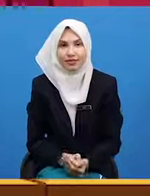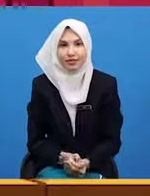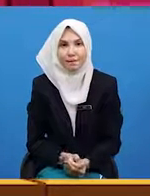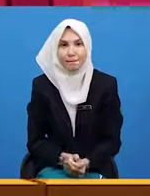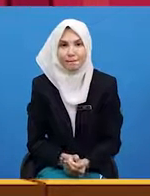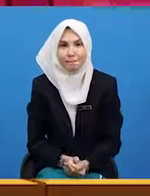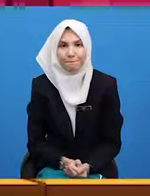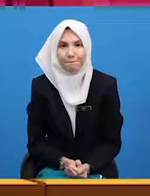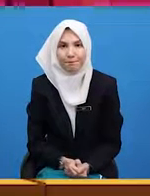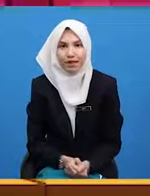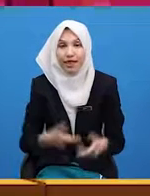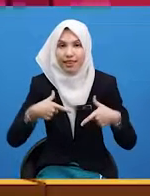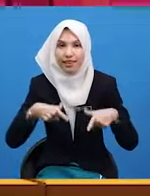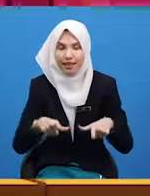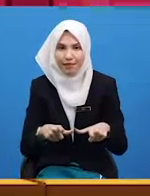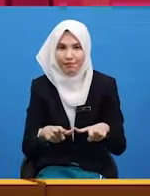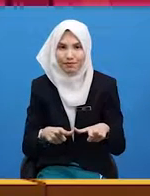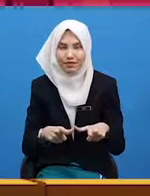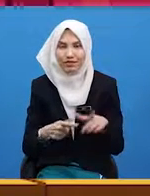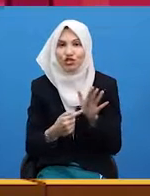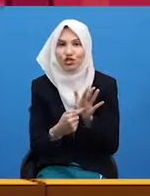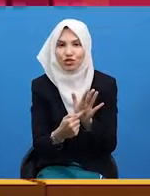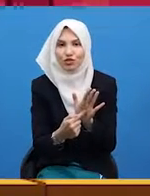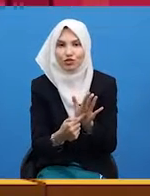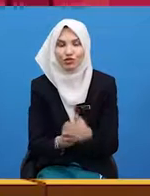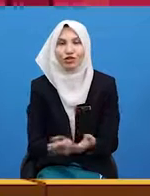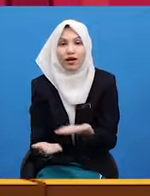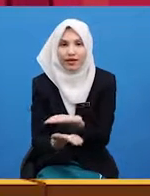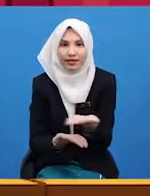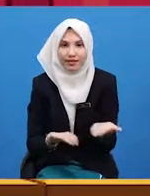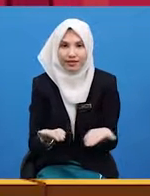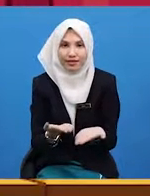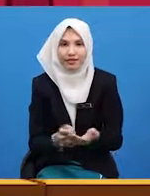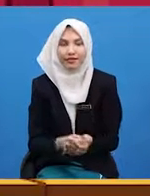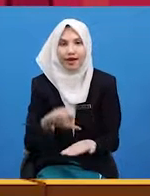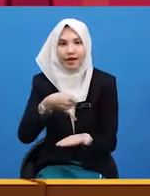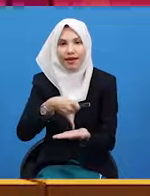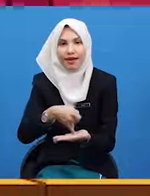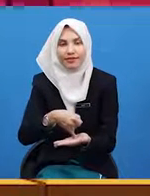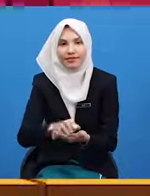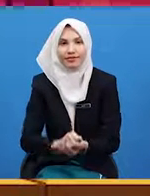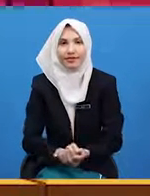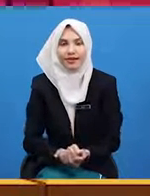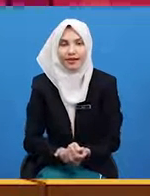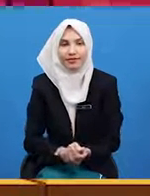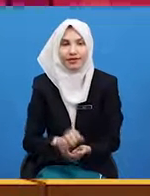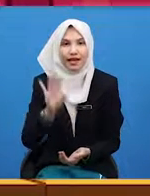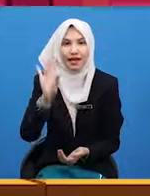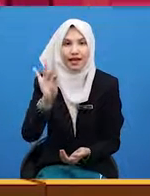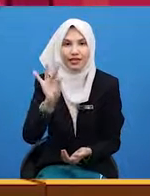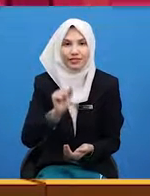Let me show you. So here it's eight twenty-one.